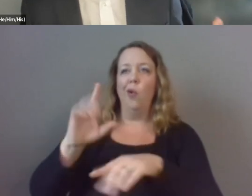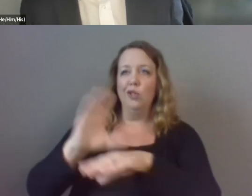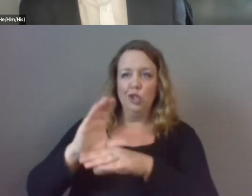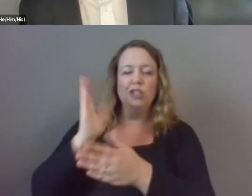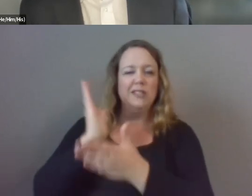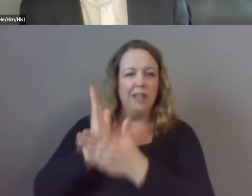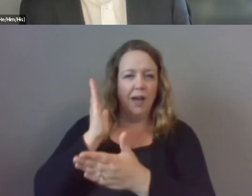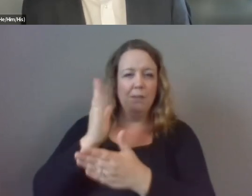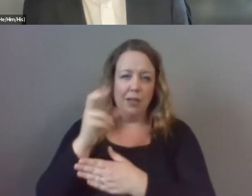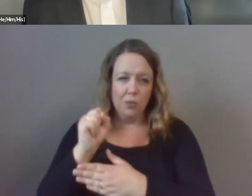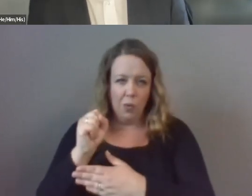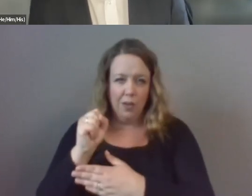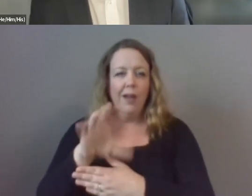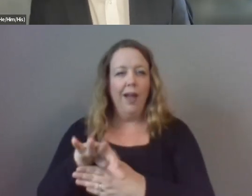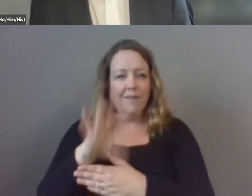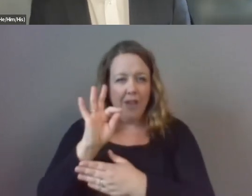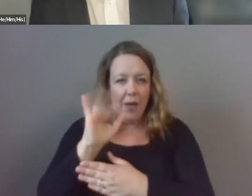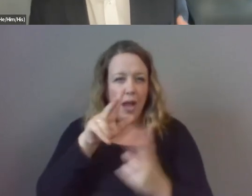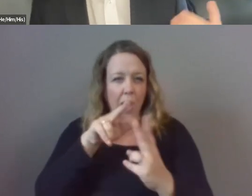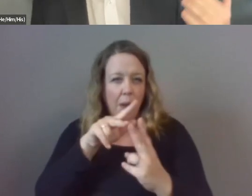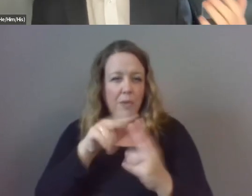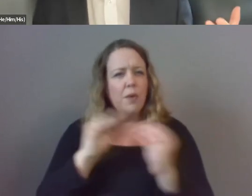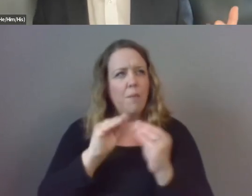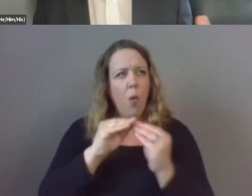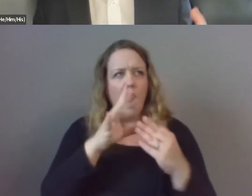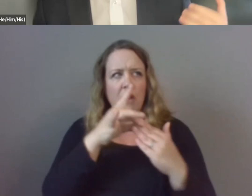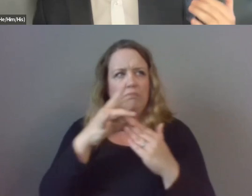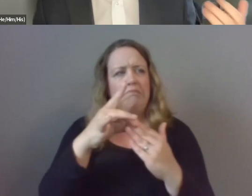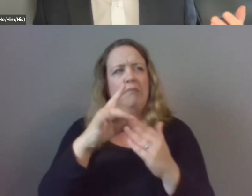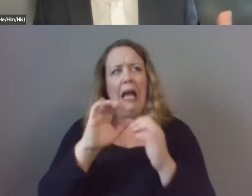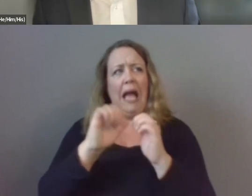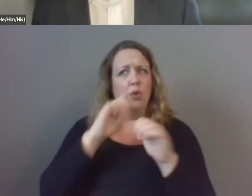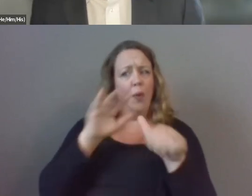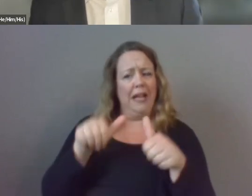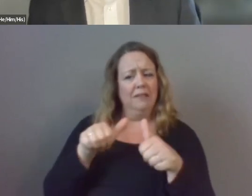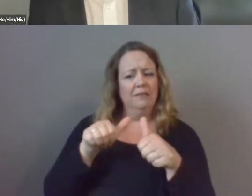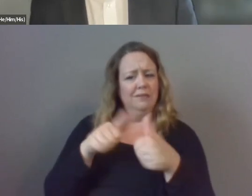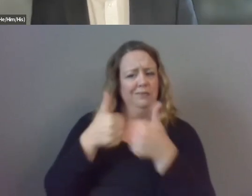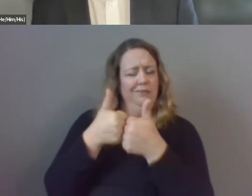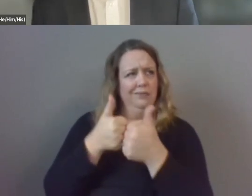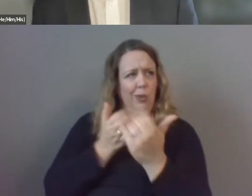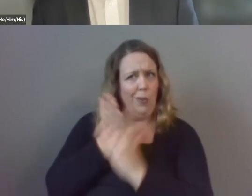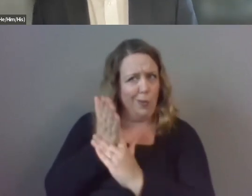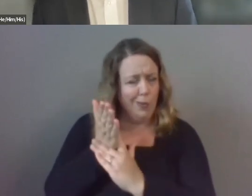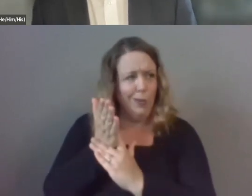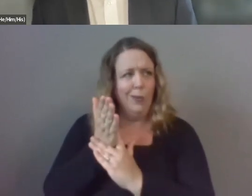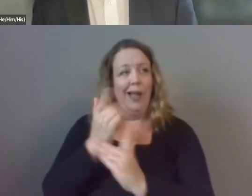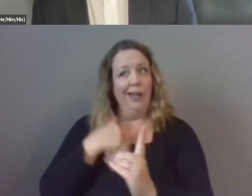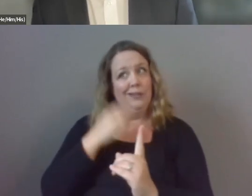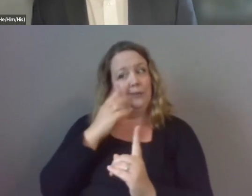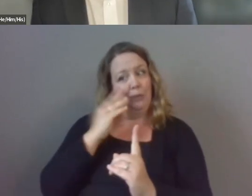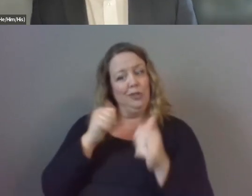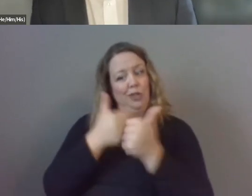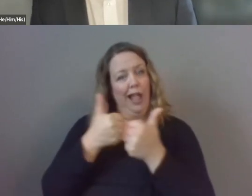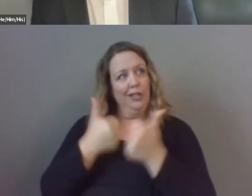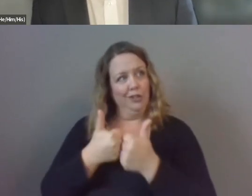sought i sought out this couple for additional guidance on how to navigate some of the challenges i um was experiencing as an